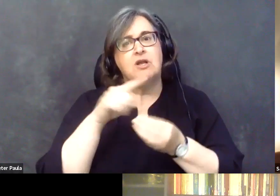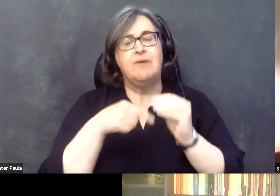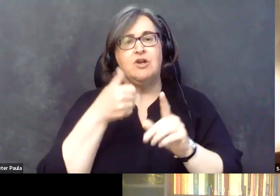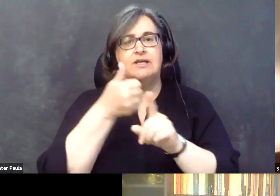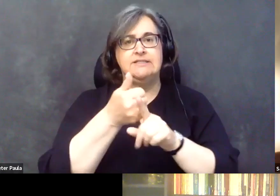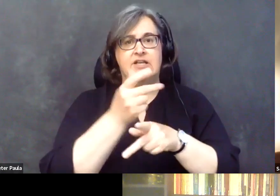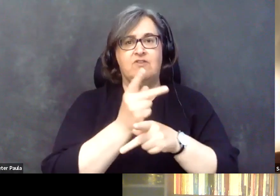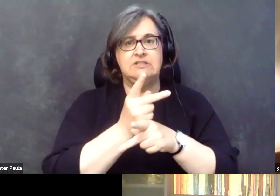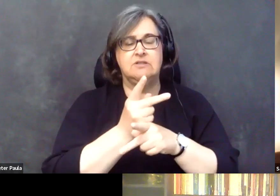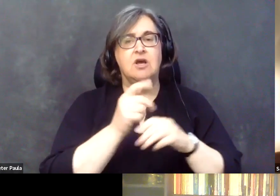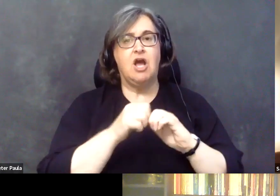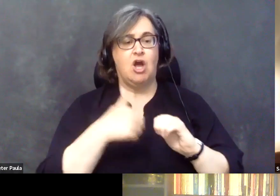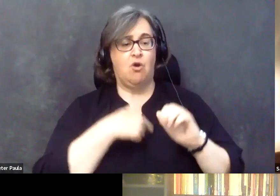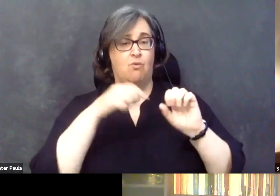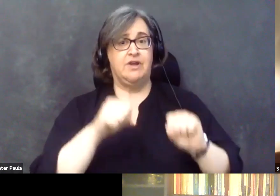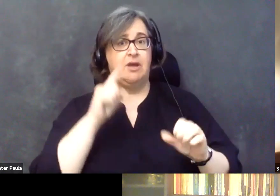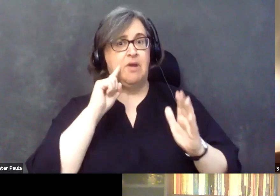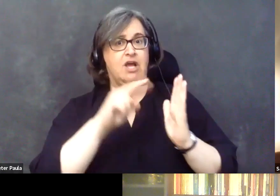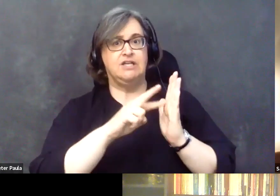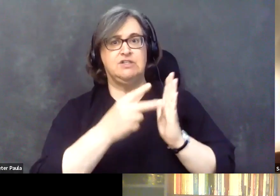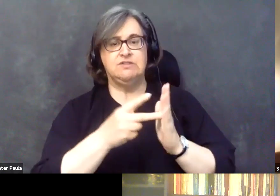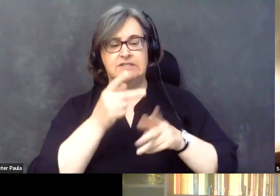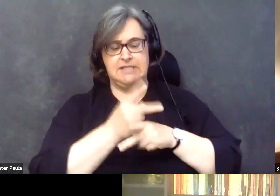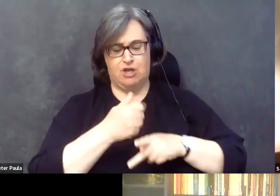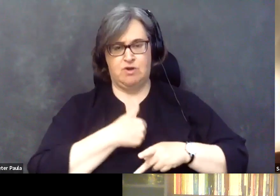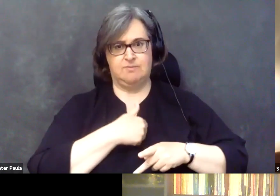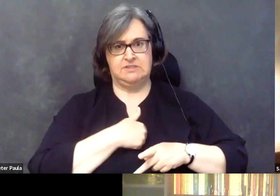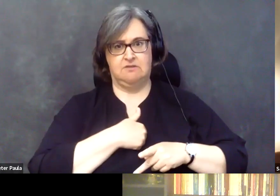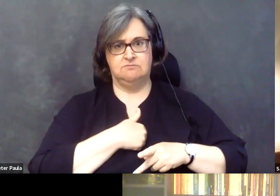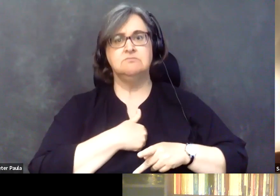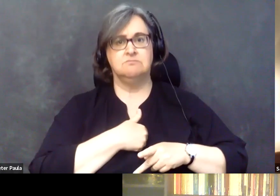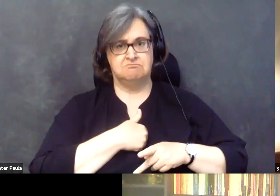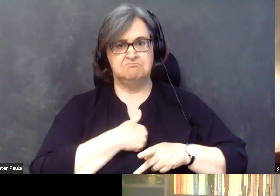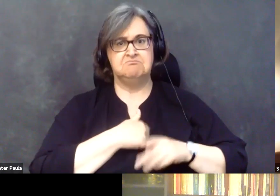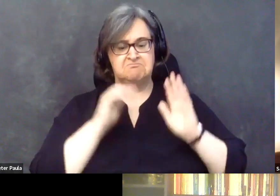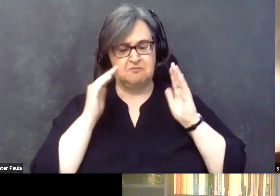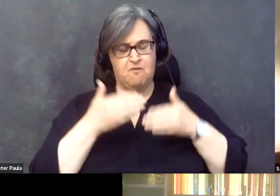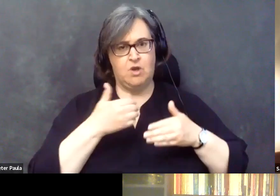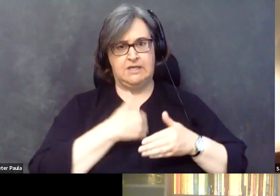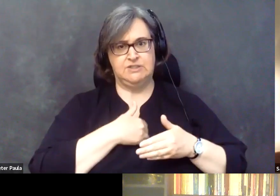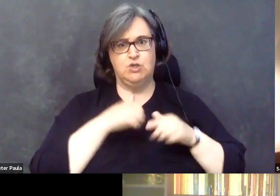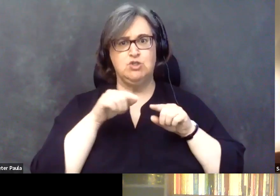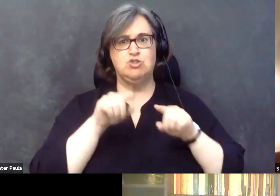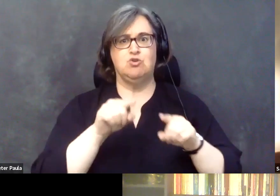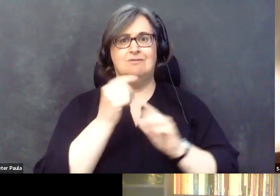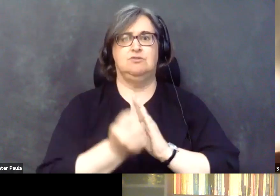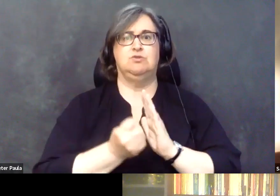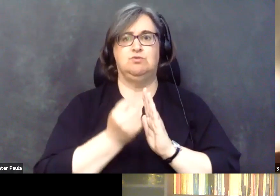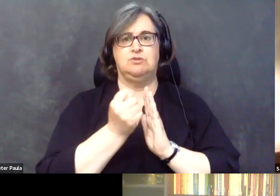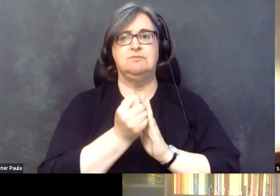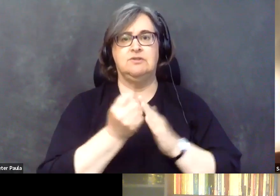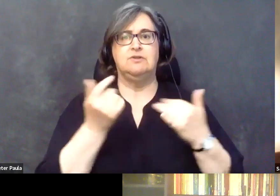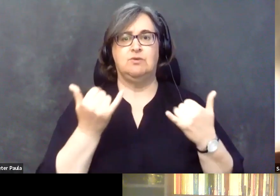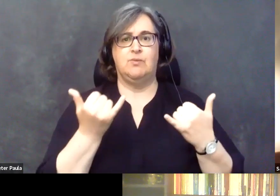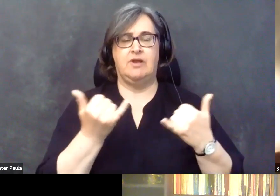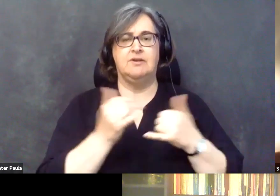intentional about tending to ourselves and caring for ourselves in this moment that we